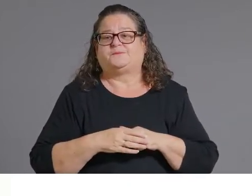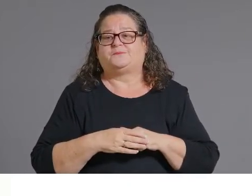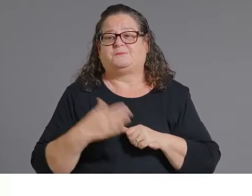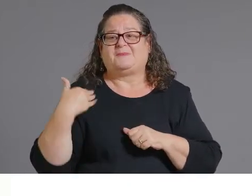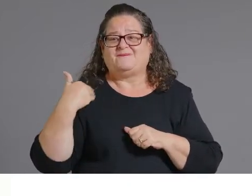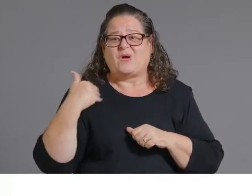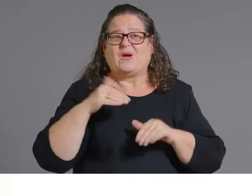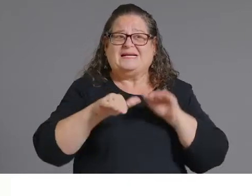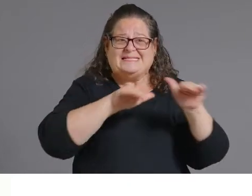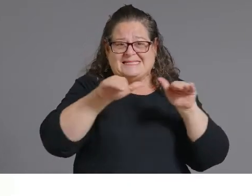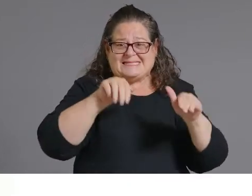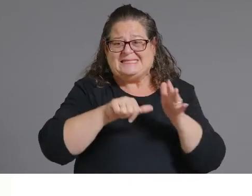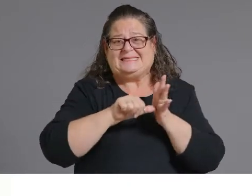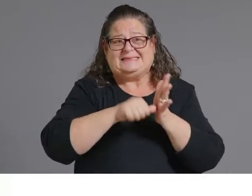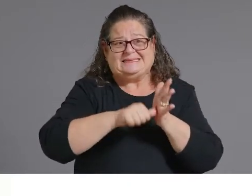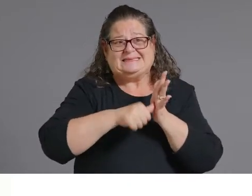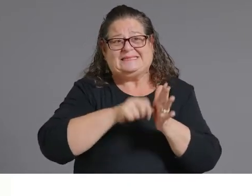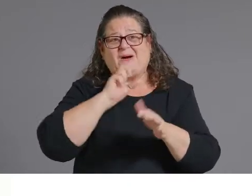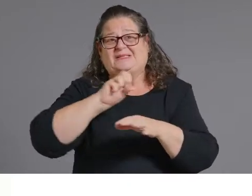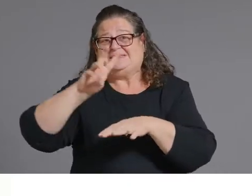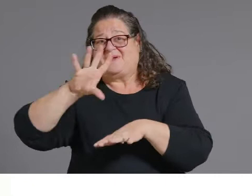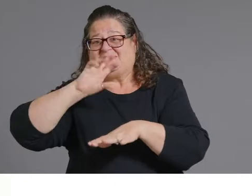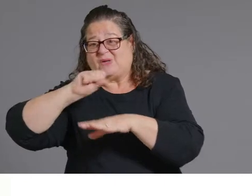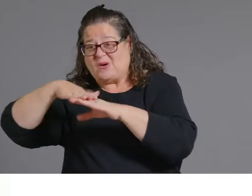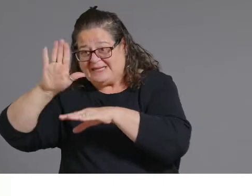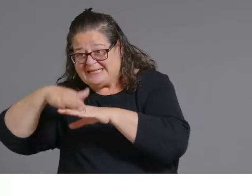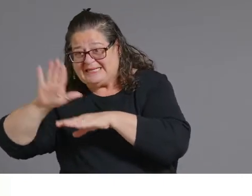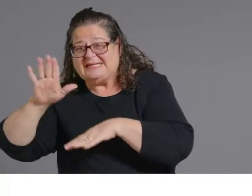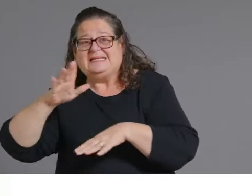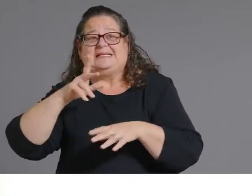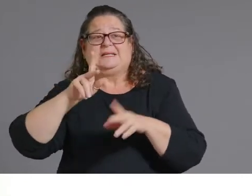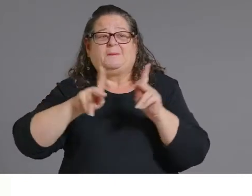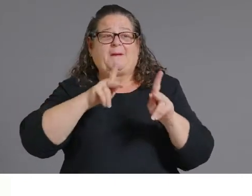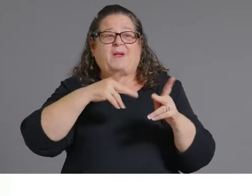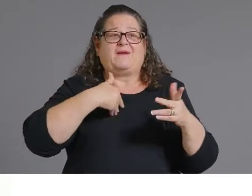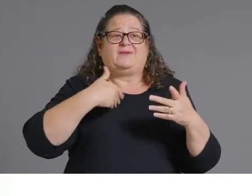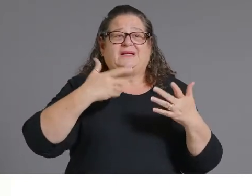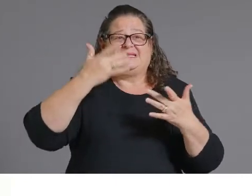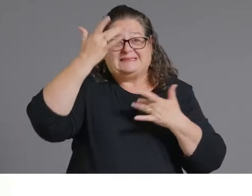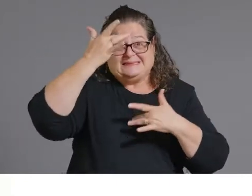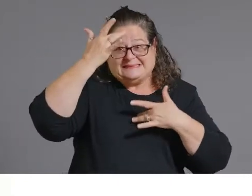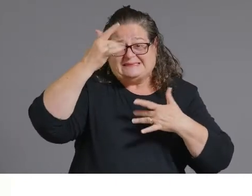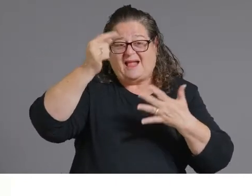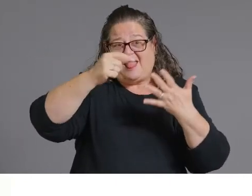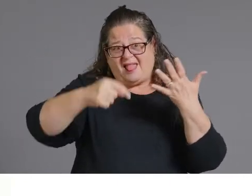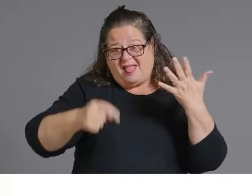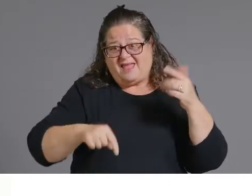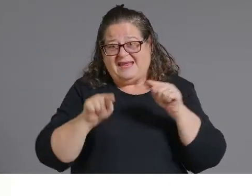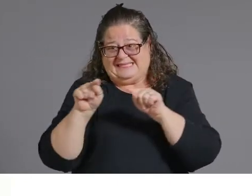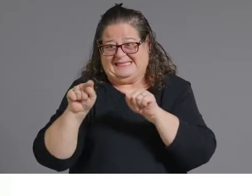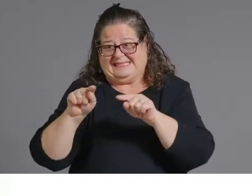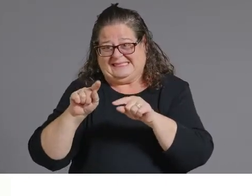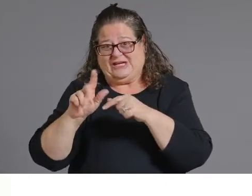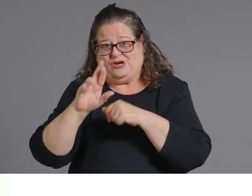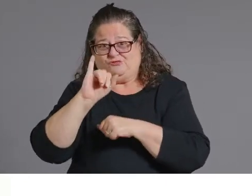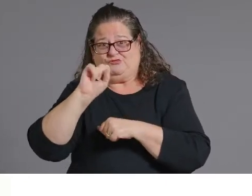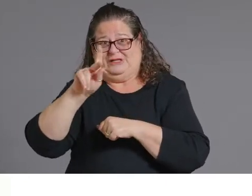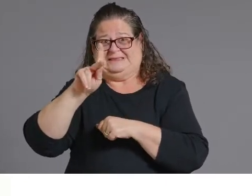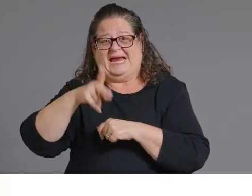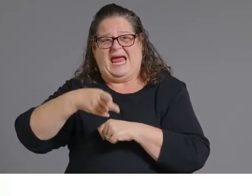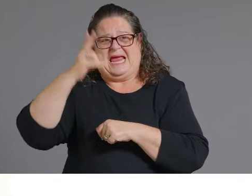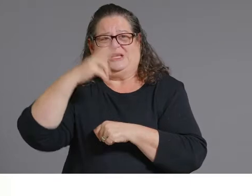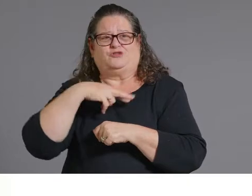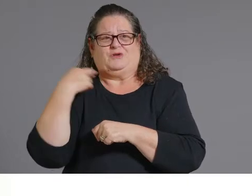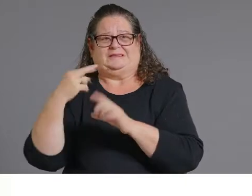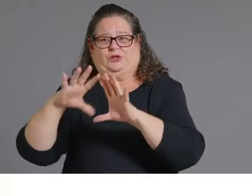conditions are most at risk for bad outcomes um during the pandemic um as the pandemic has progressed